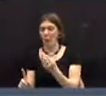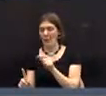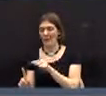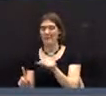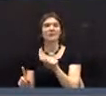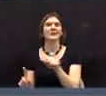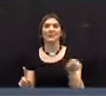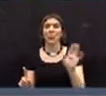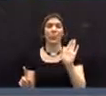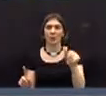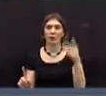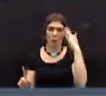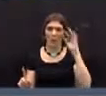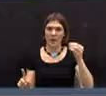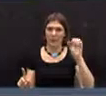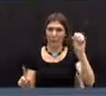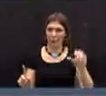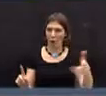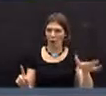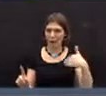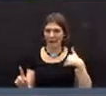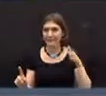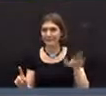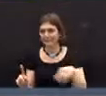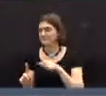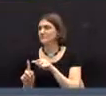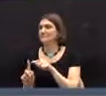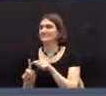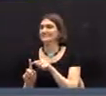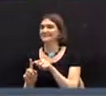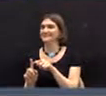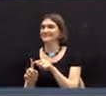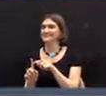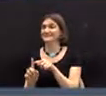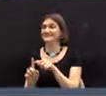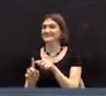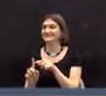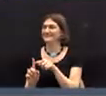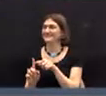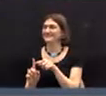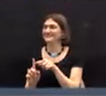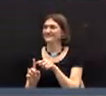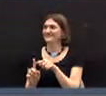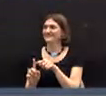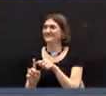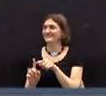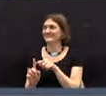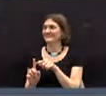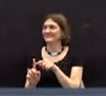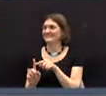You've got it down $14,549,889.